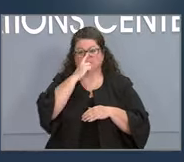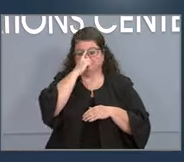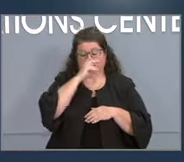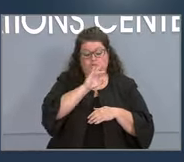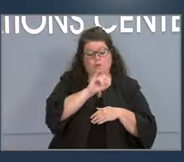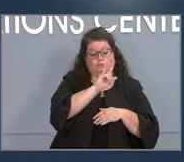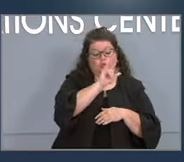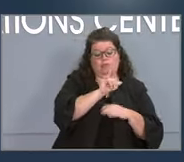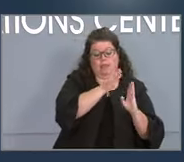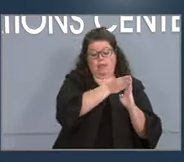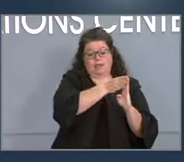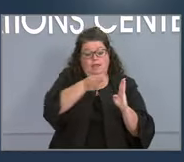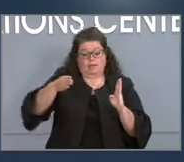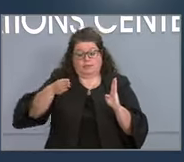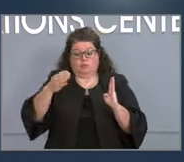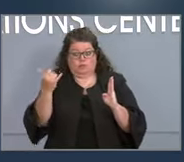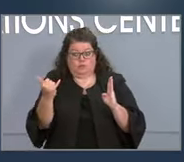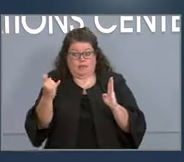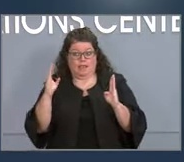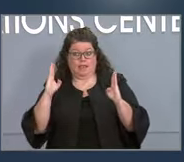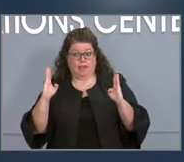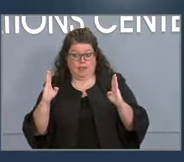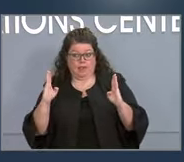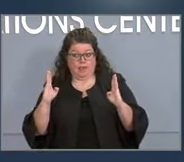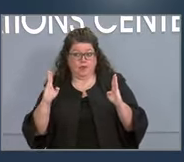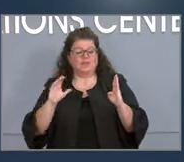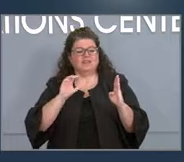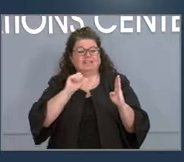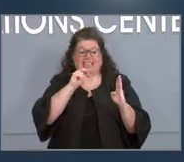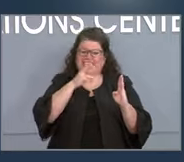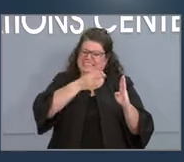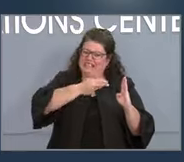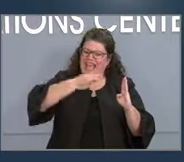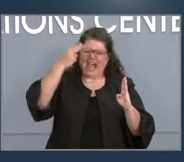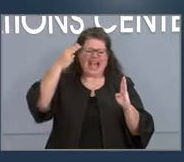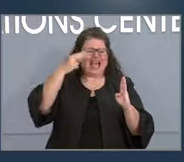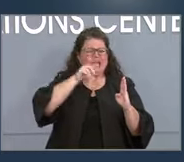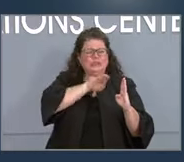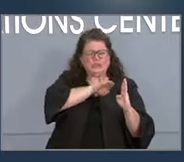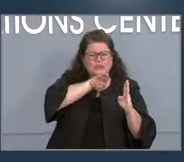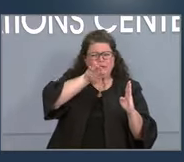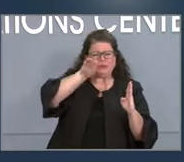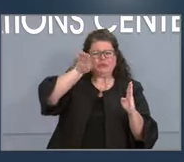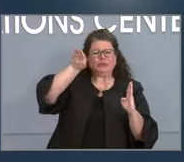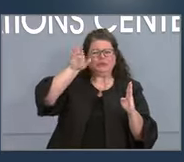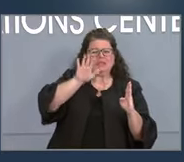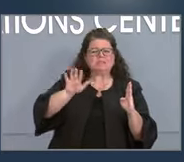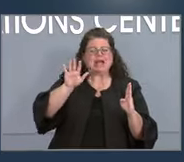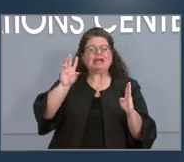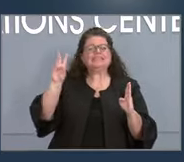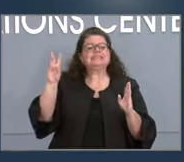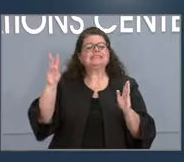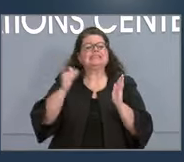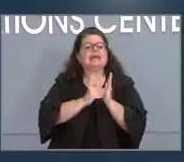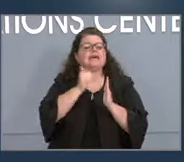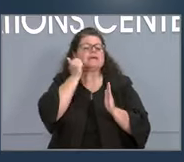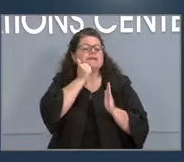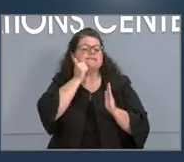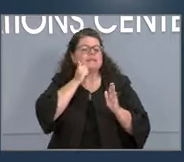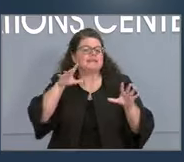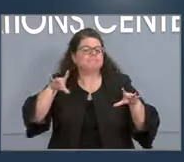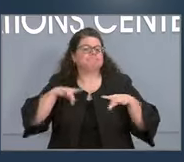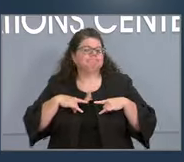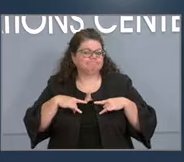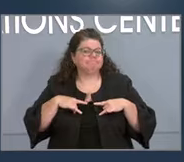July through today and you can see that our cases remain high. We're still averaging around 6000 new COVID